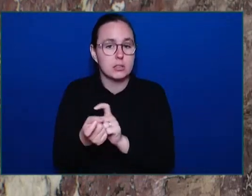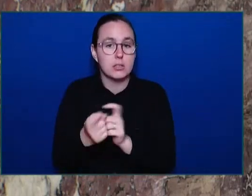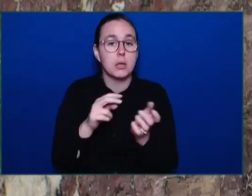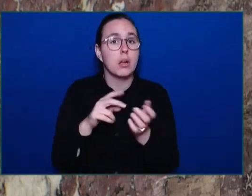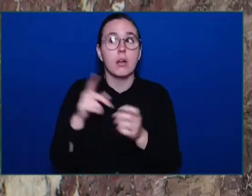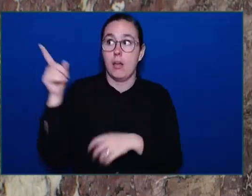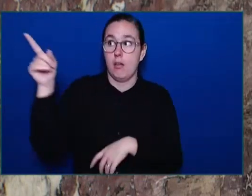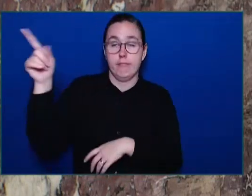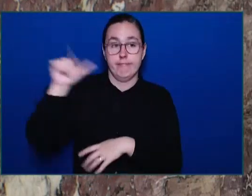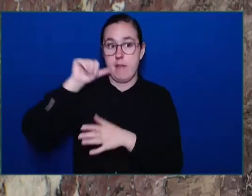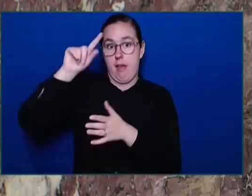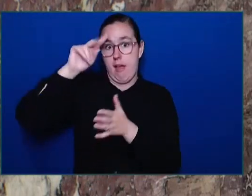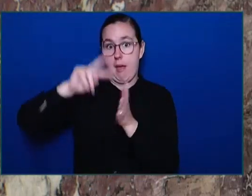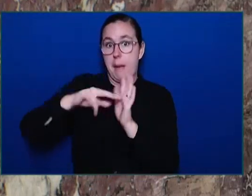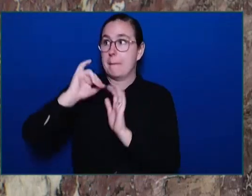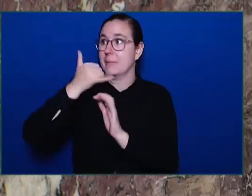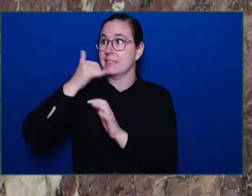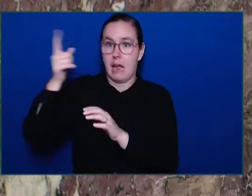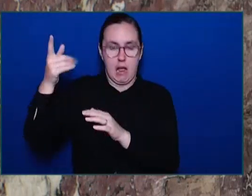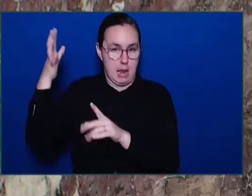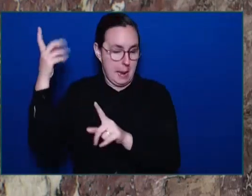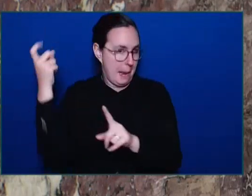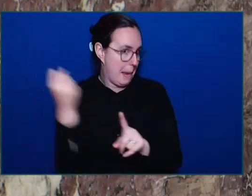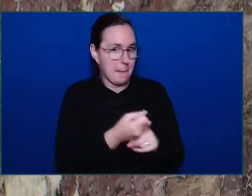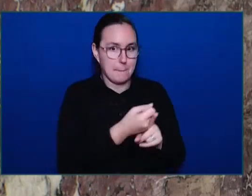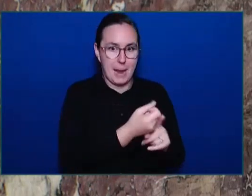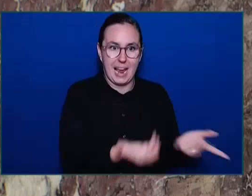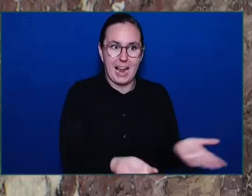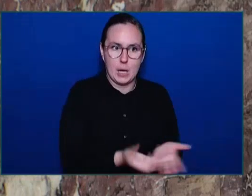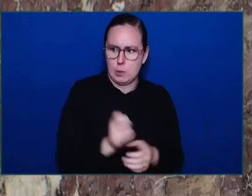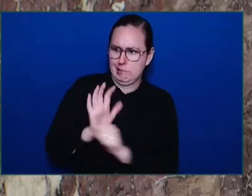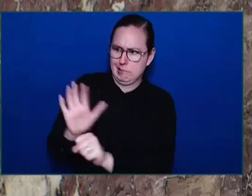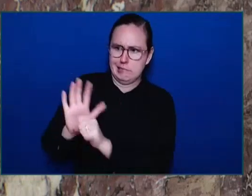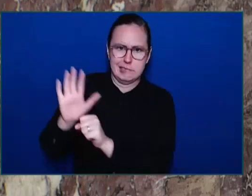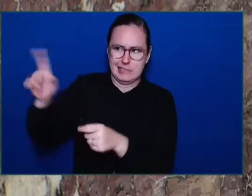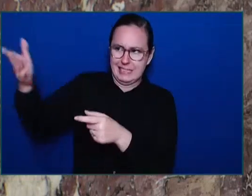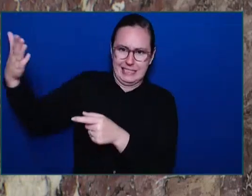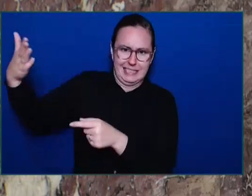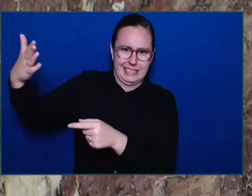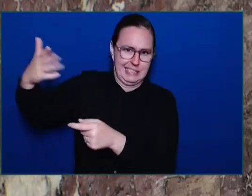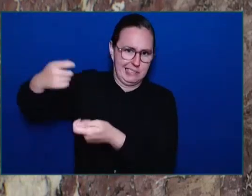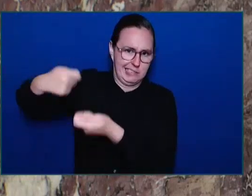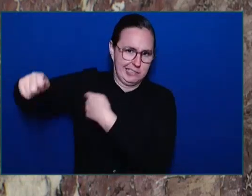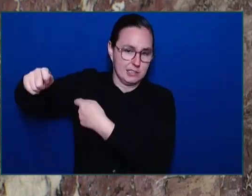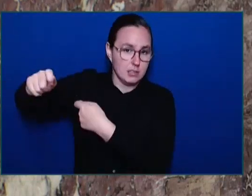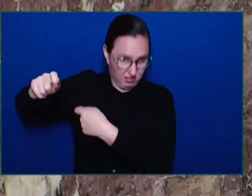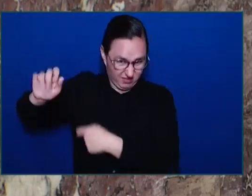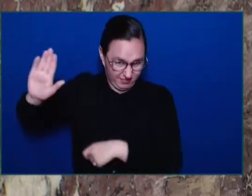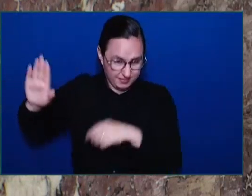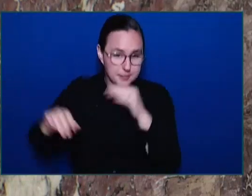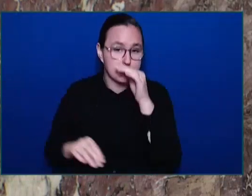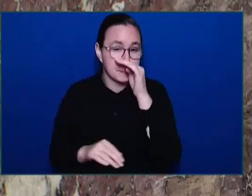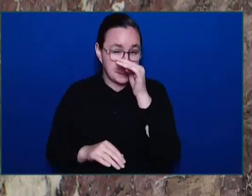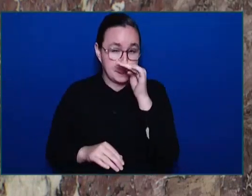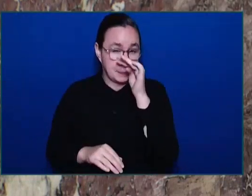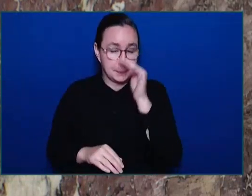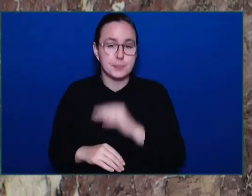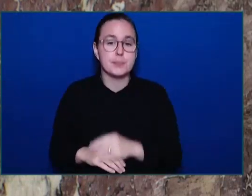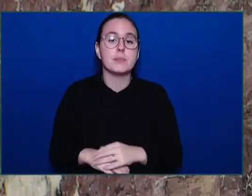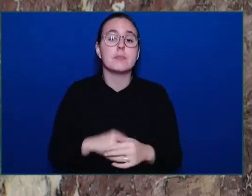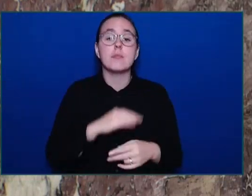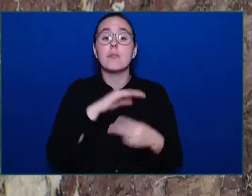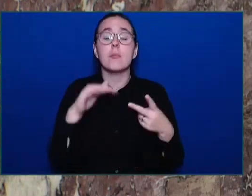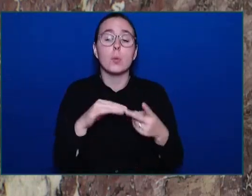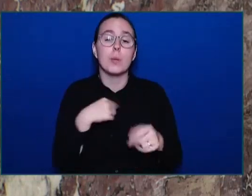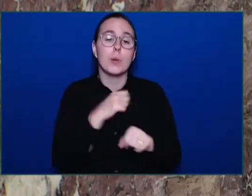things changed, Honourable Speaker. In the same way, Honourable Speaker, we work with local governments in his community of Terrace,